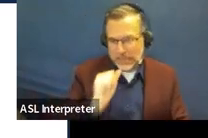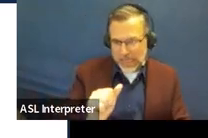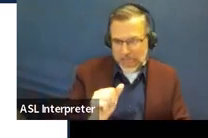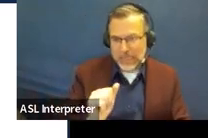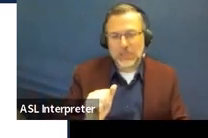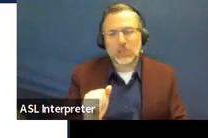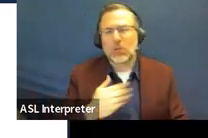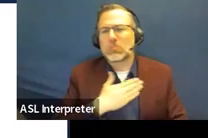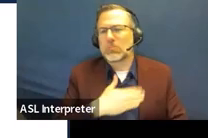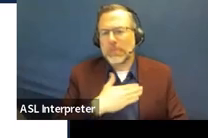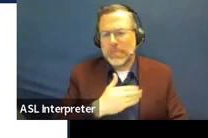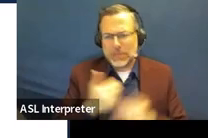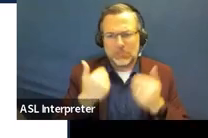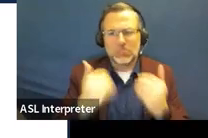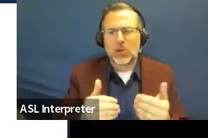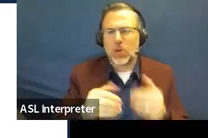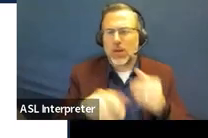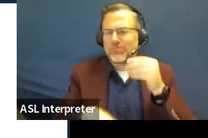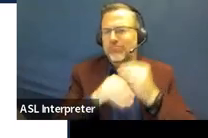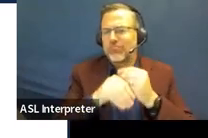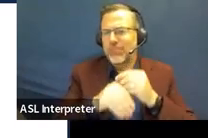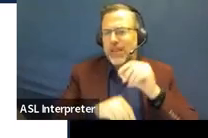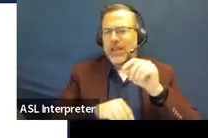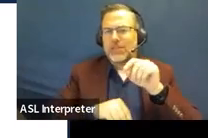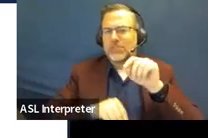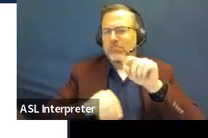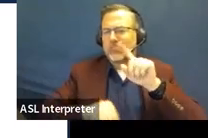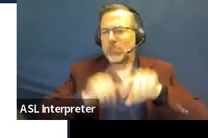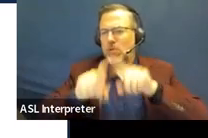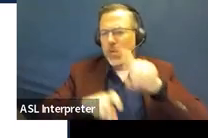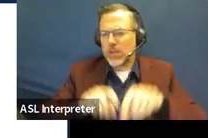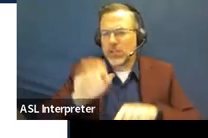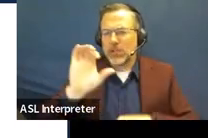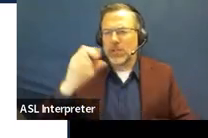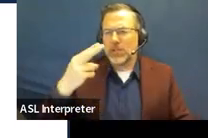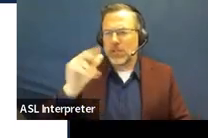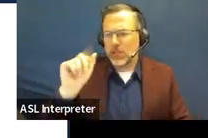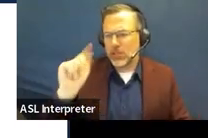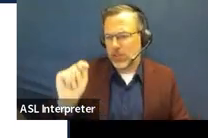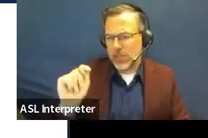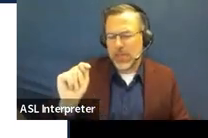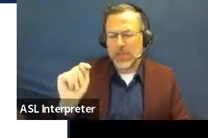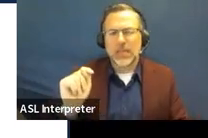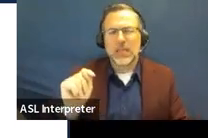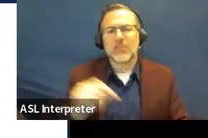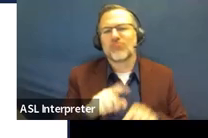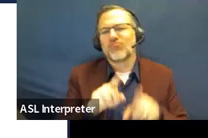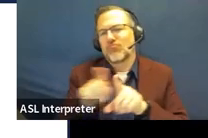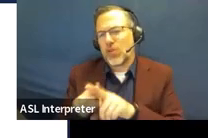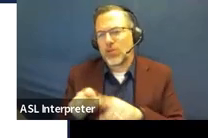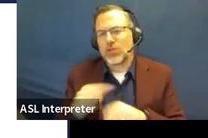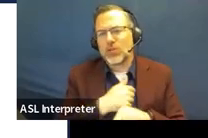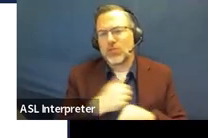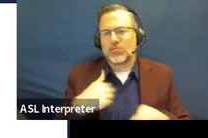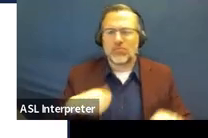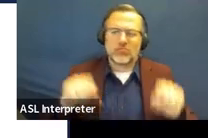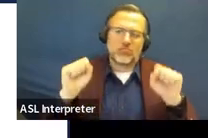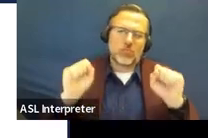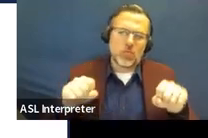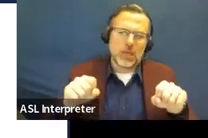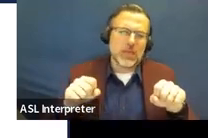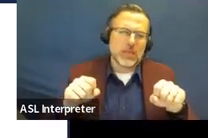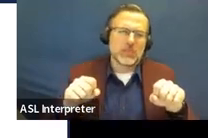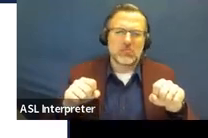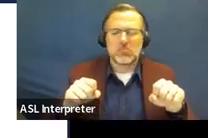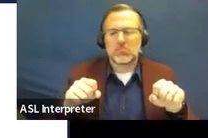questions in chat. I've got a couple of check-ins. And also, we can check in at the end.